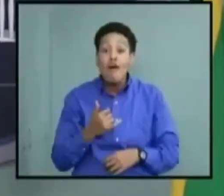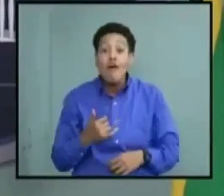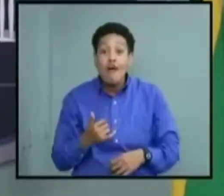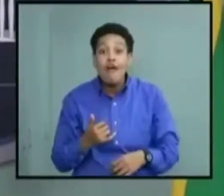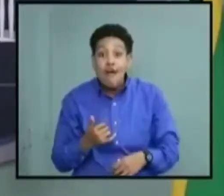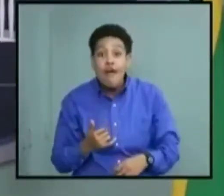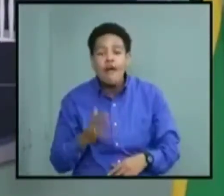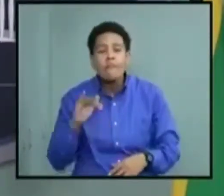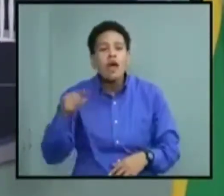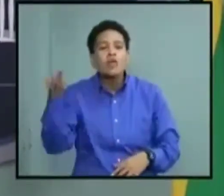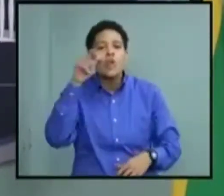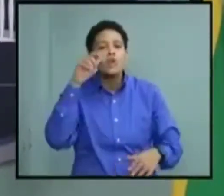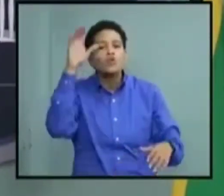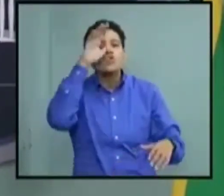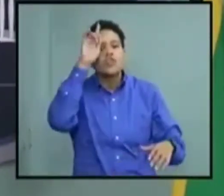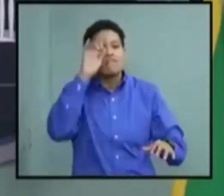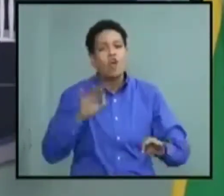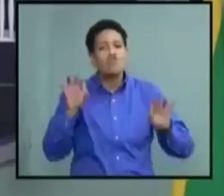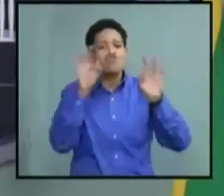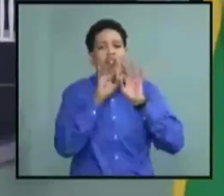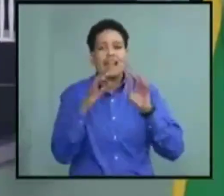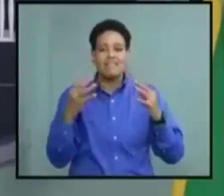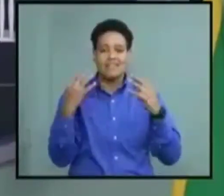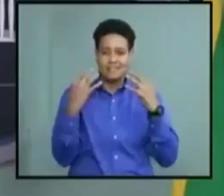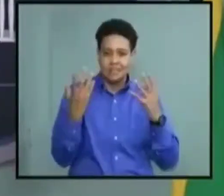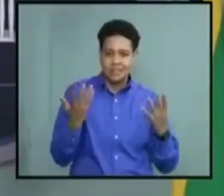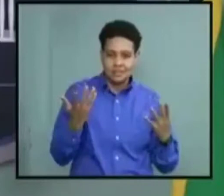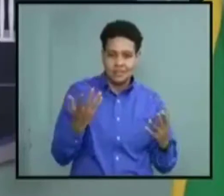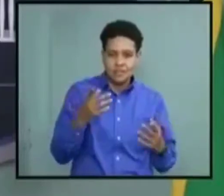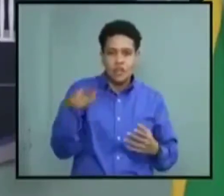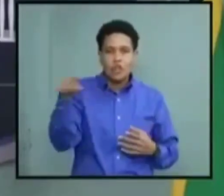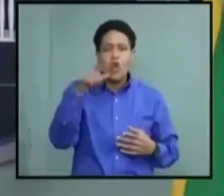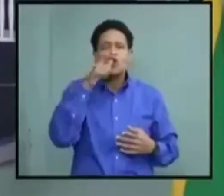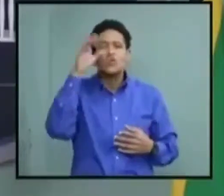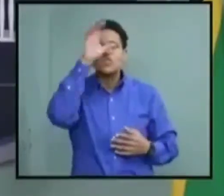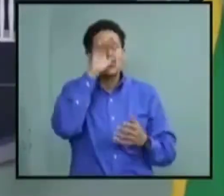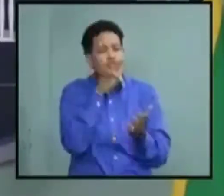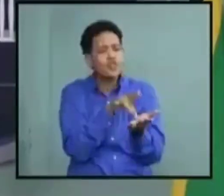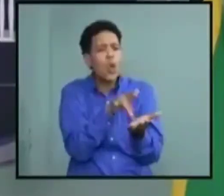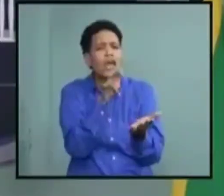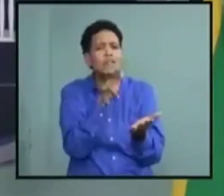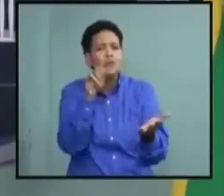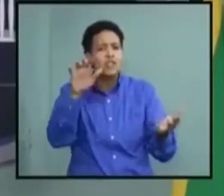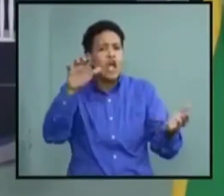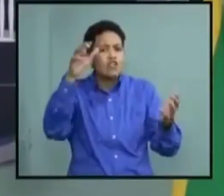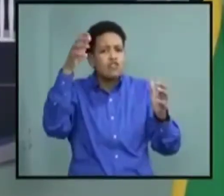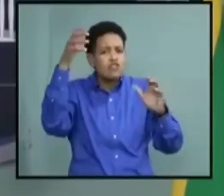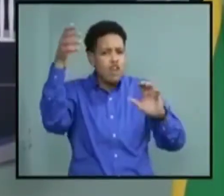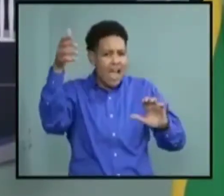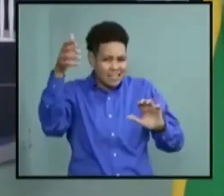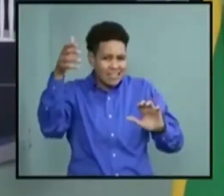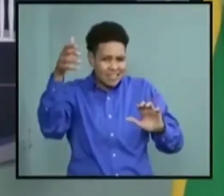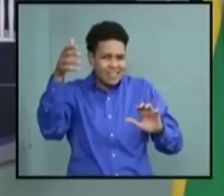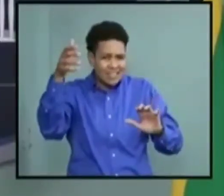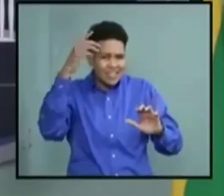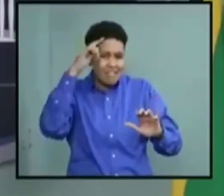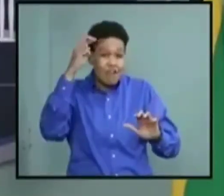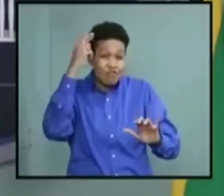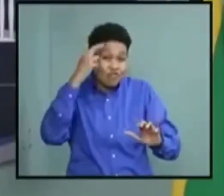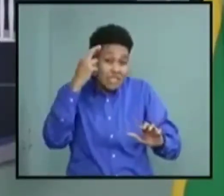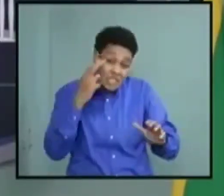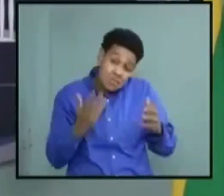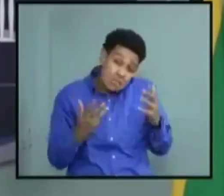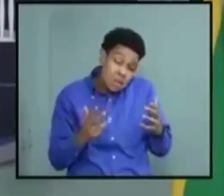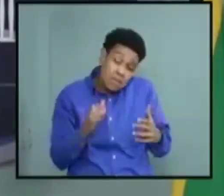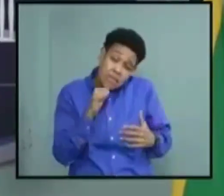relevance, by those seeking to exploit a crisis for reasons that